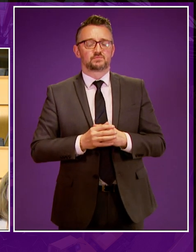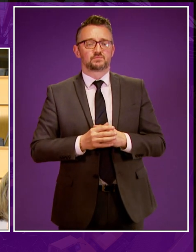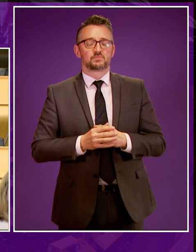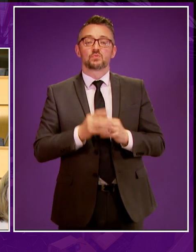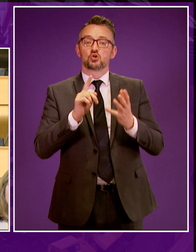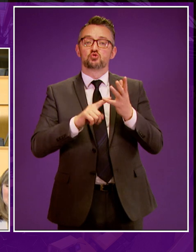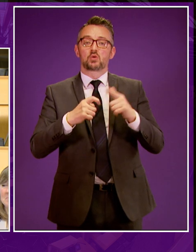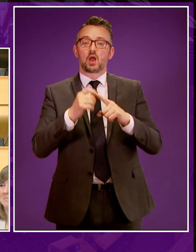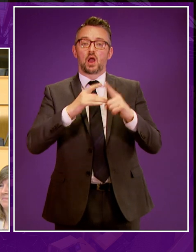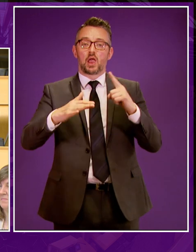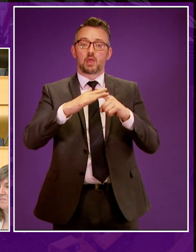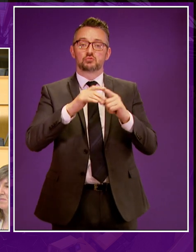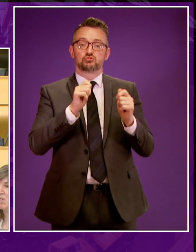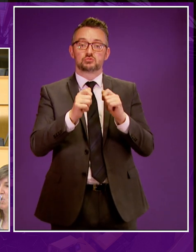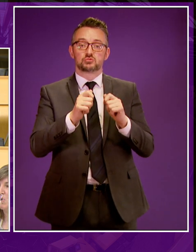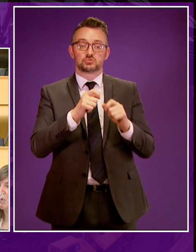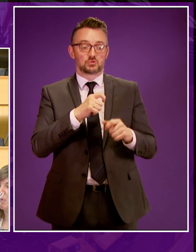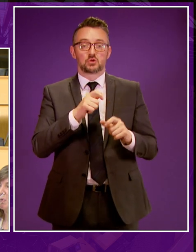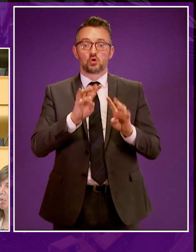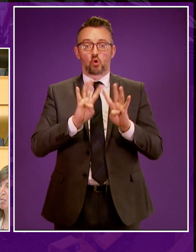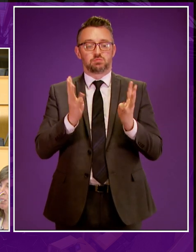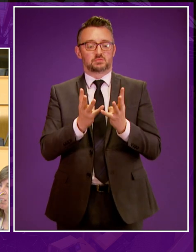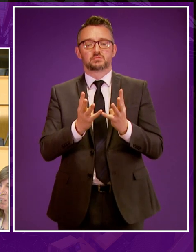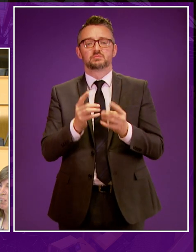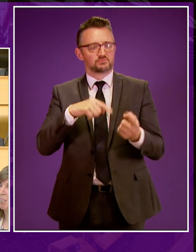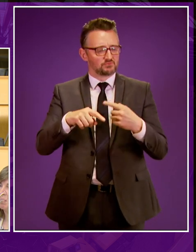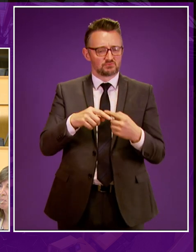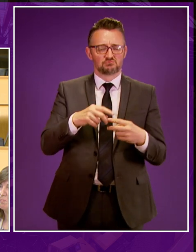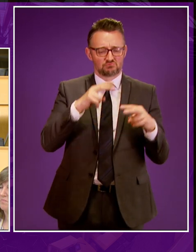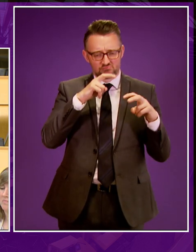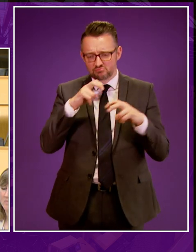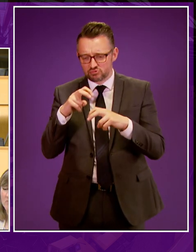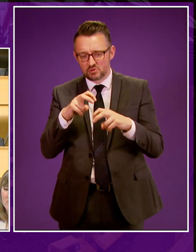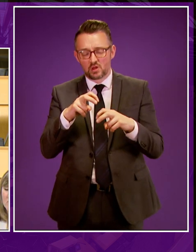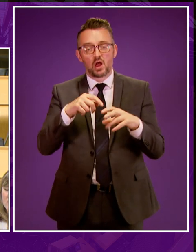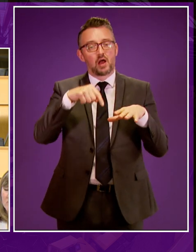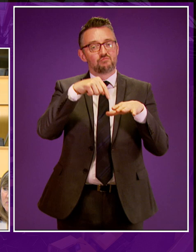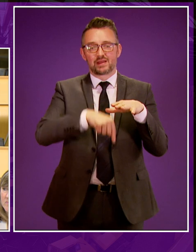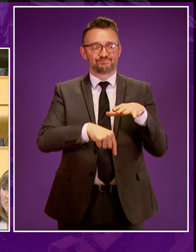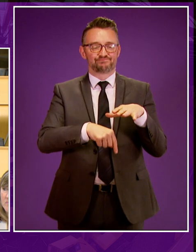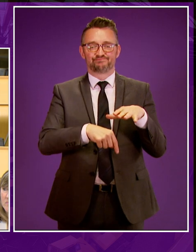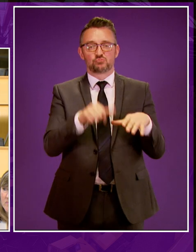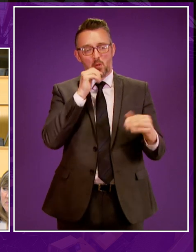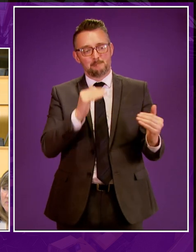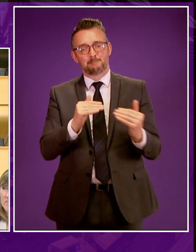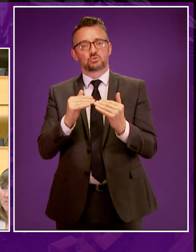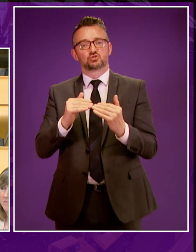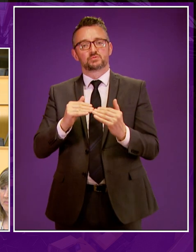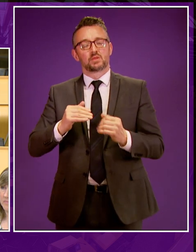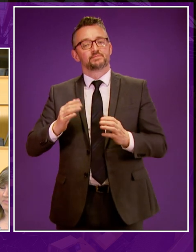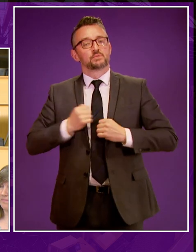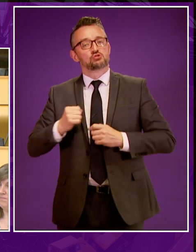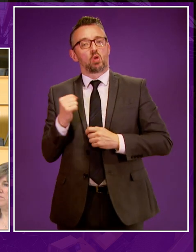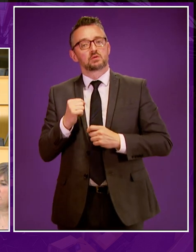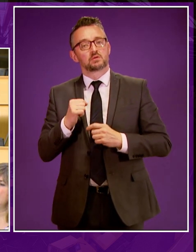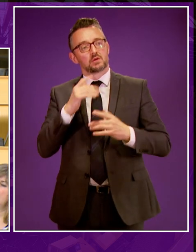The UK Climate Change Committee judged that the widespread fracking would be incompatible with our climate targets. And